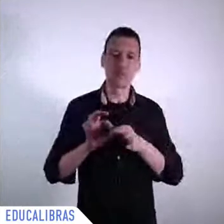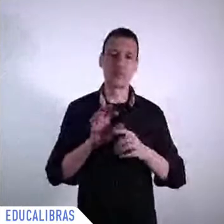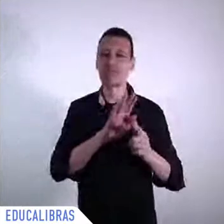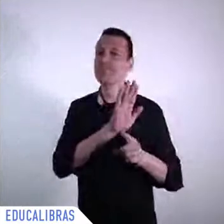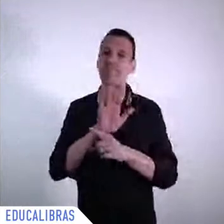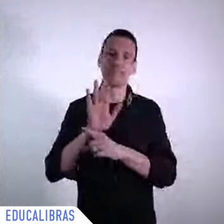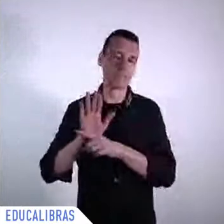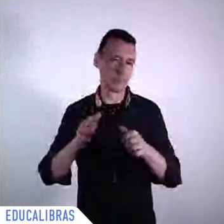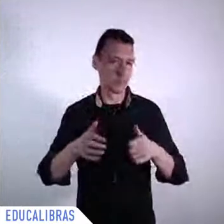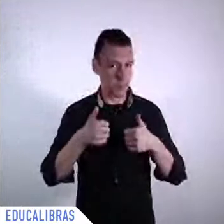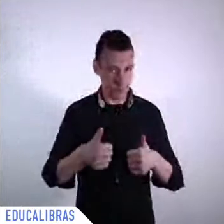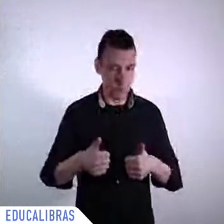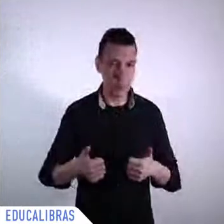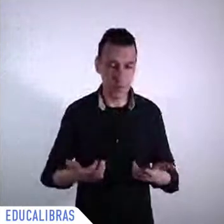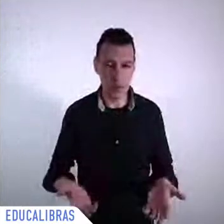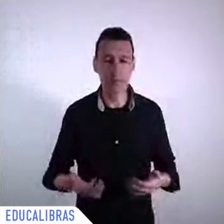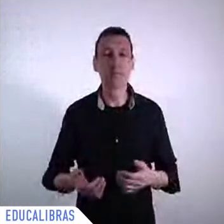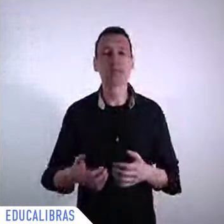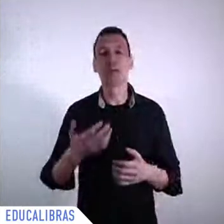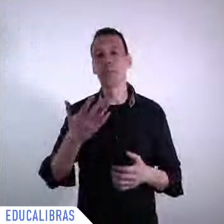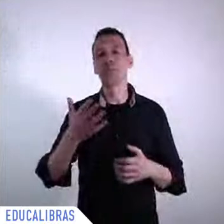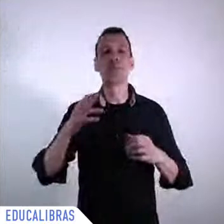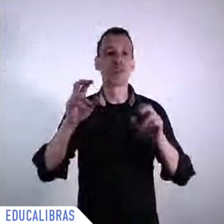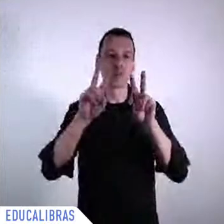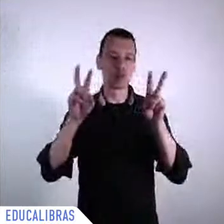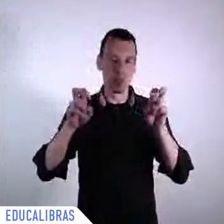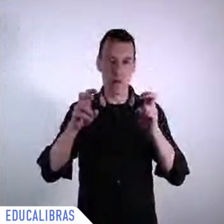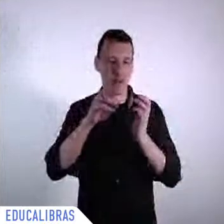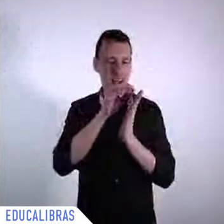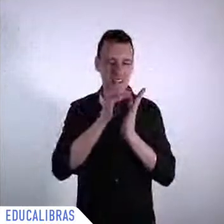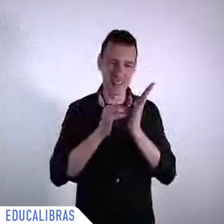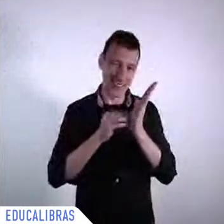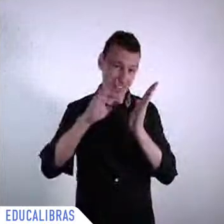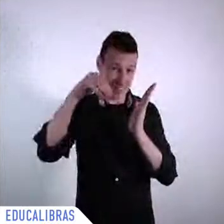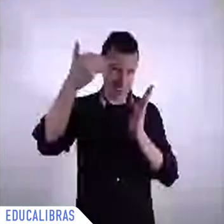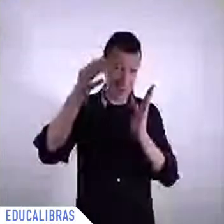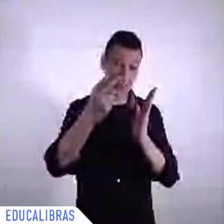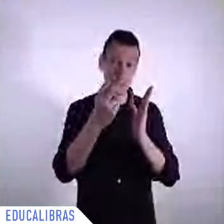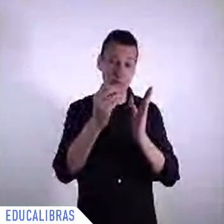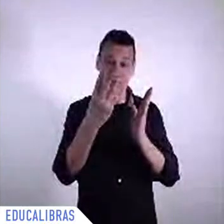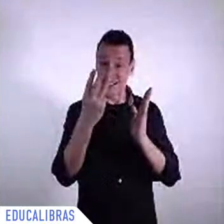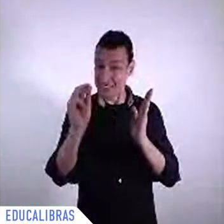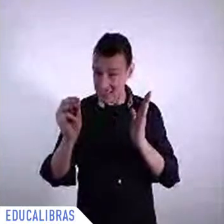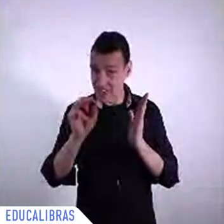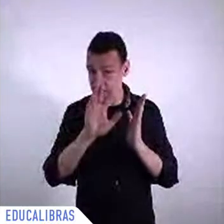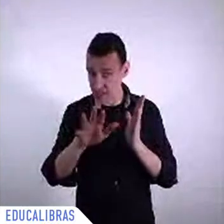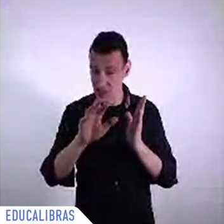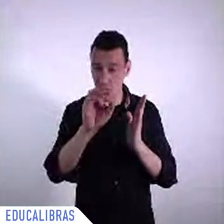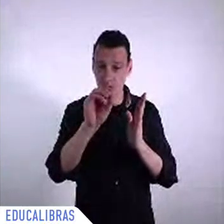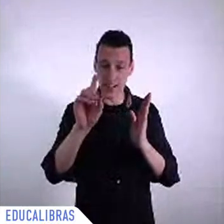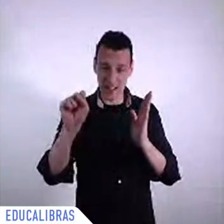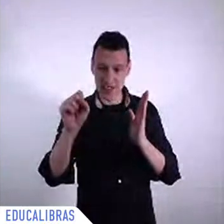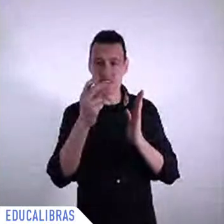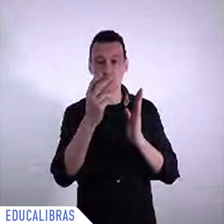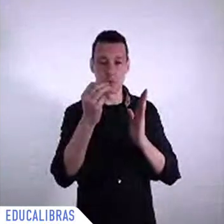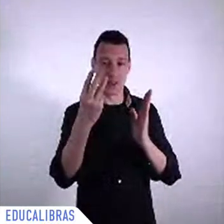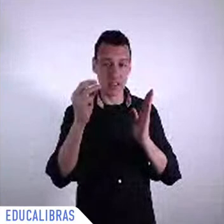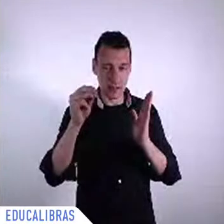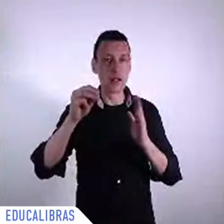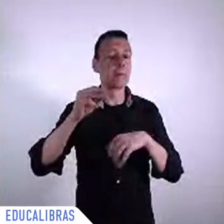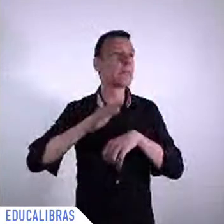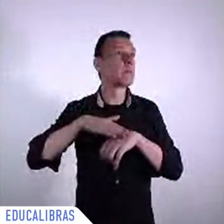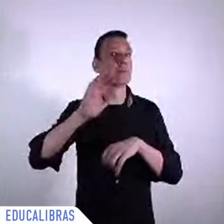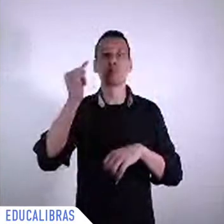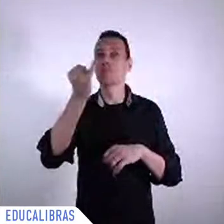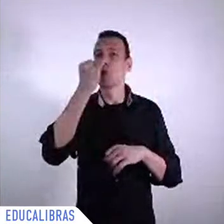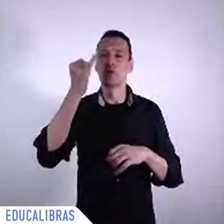than ever and especially the big message of leaving no one behind is so important for Brazil is so important for Latin